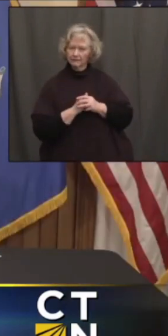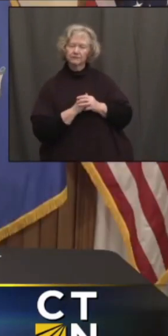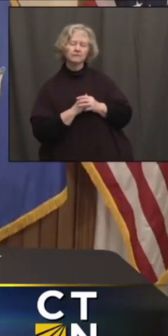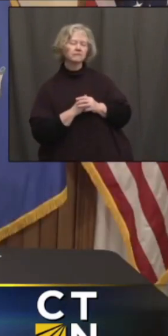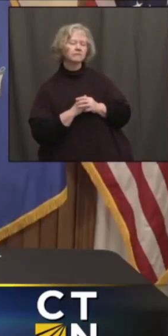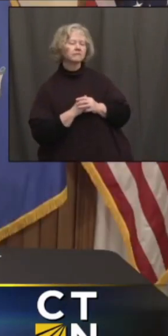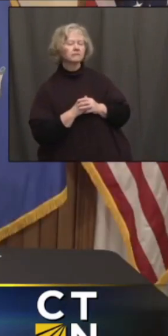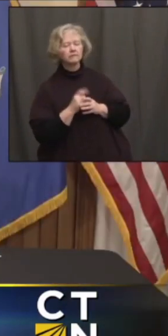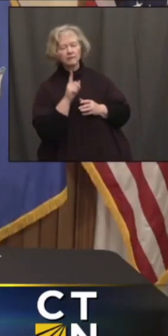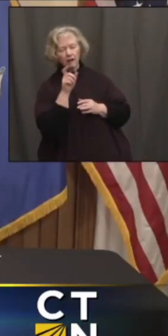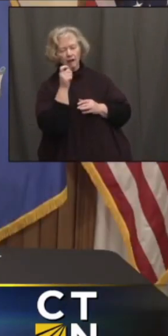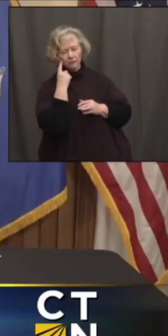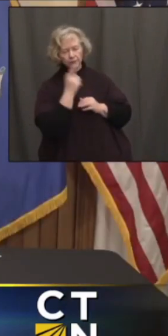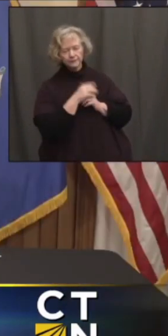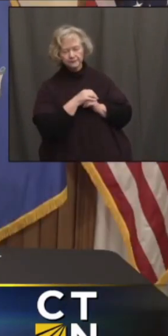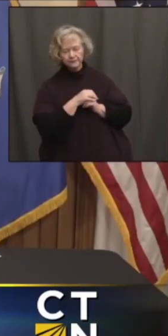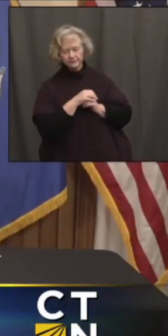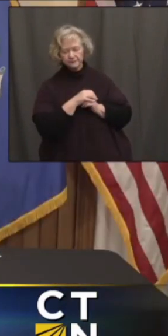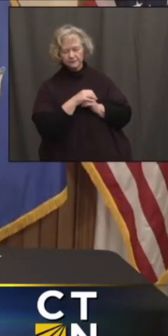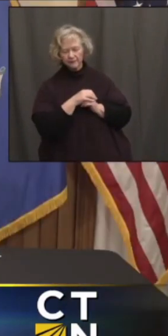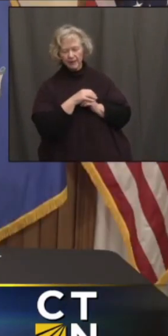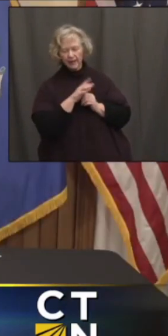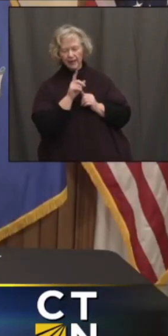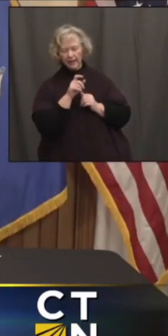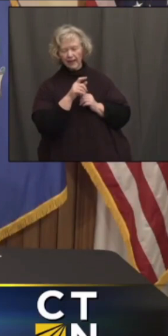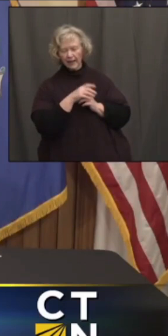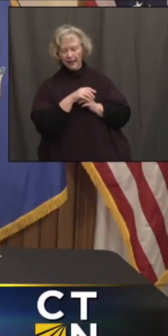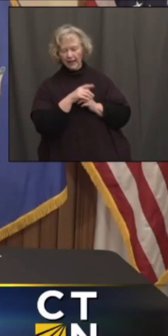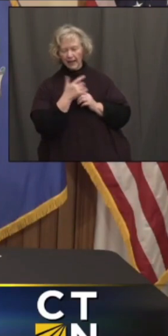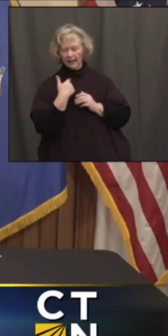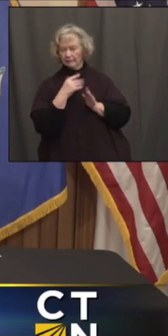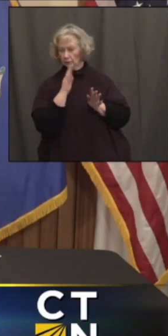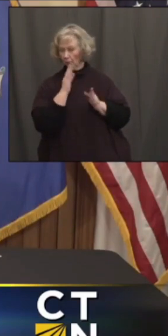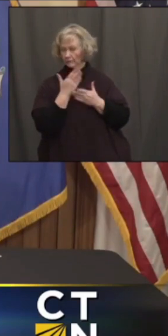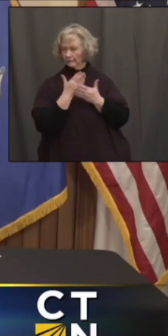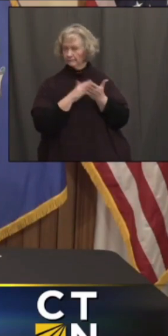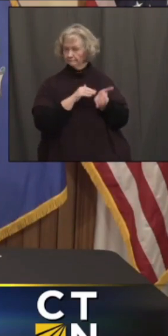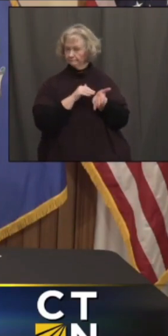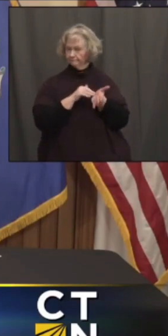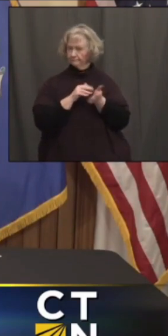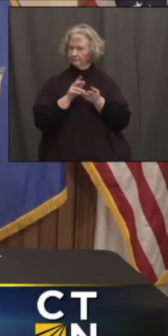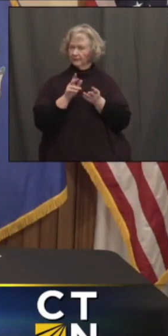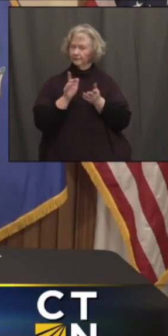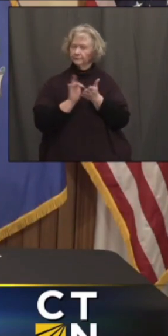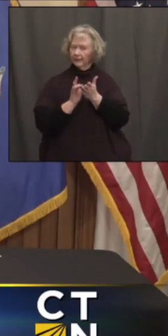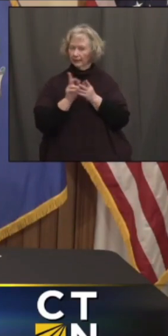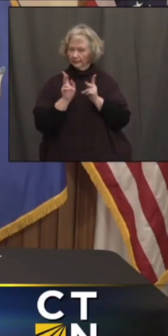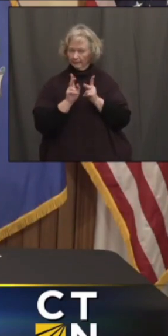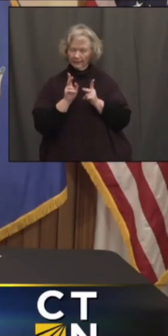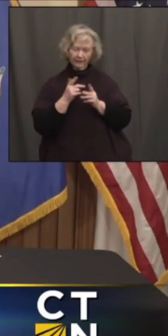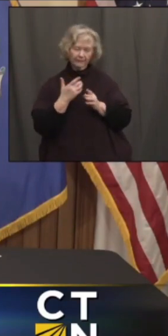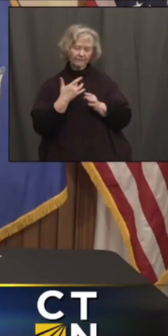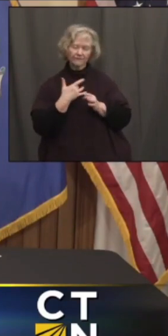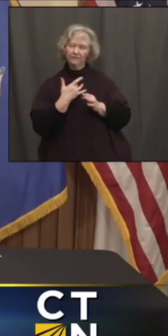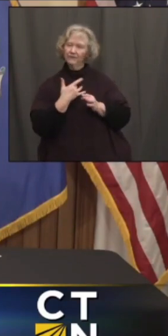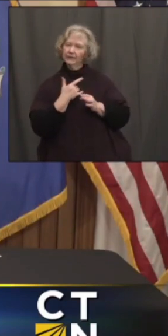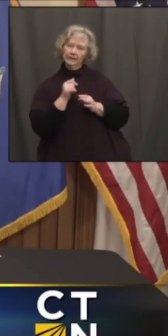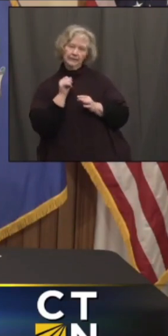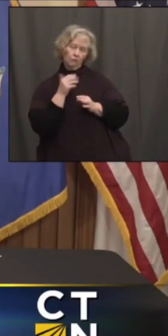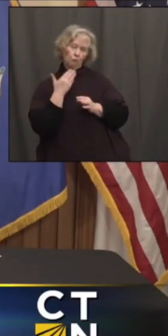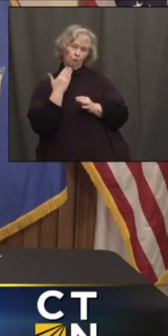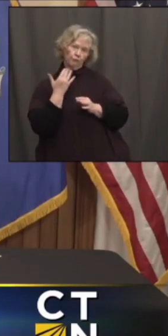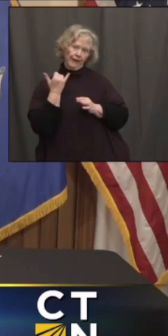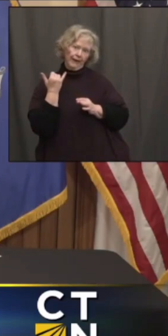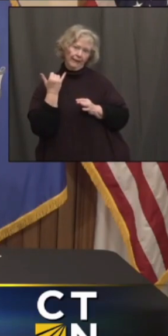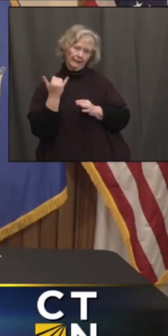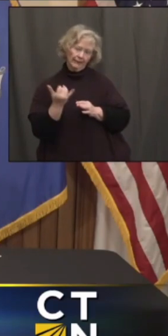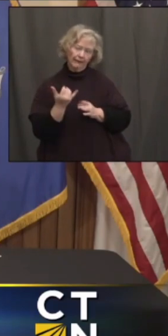Governor, is there any – I spoke to some medical folks today who said that they don't think it's a great idea